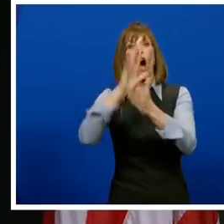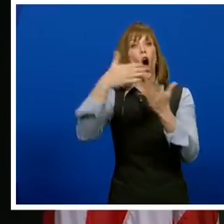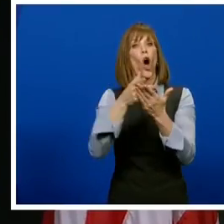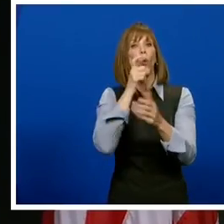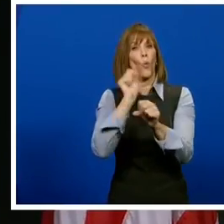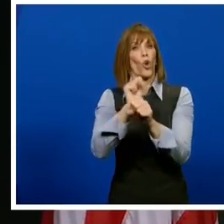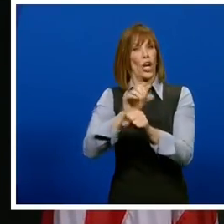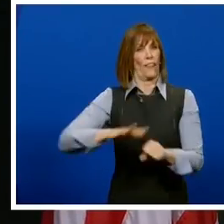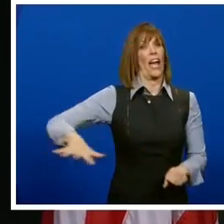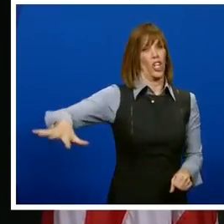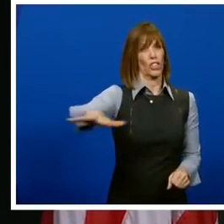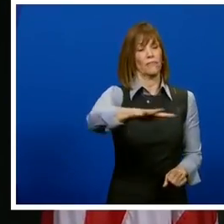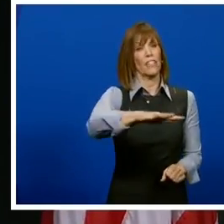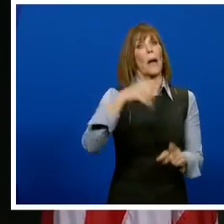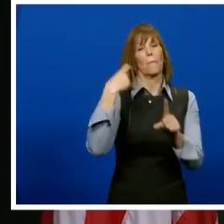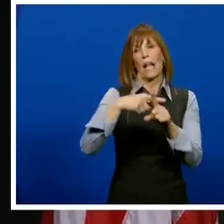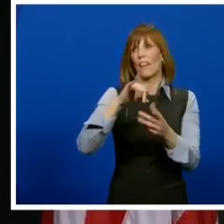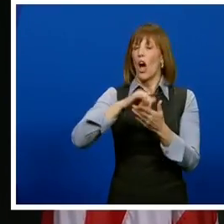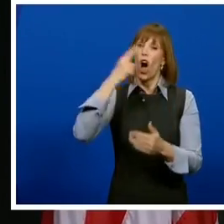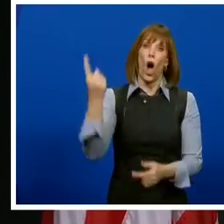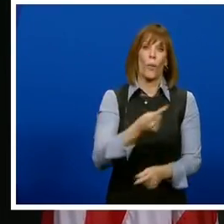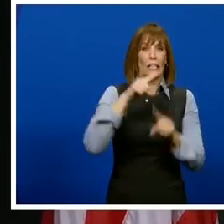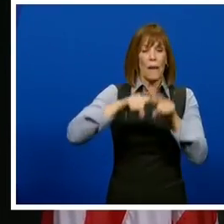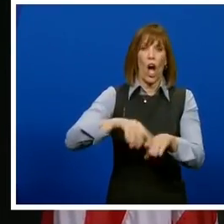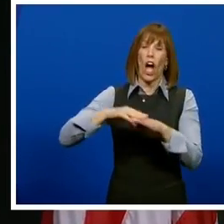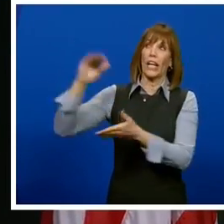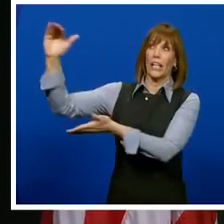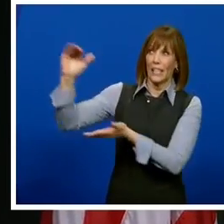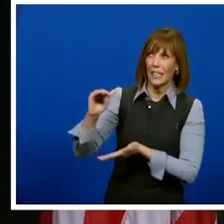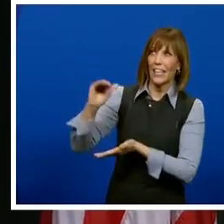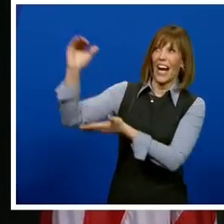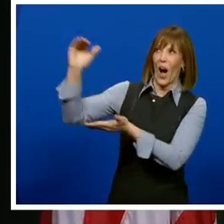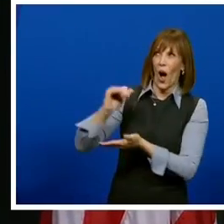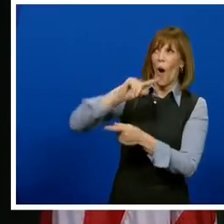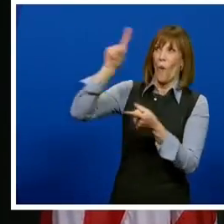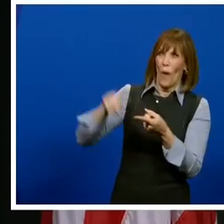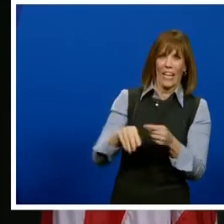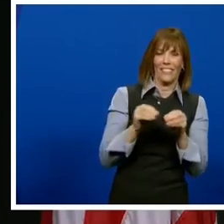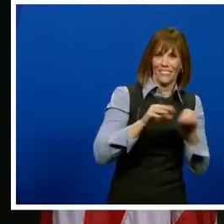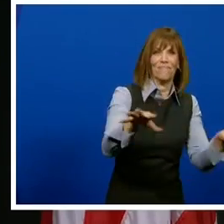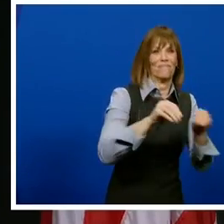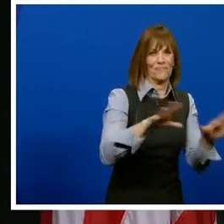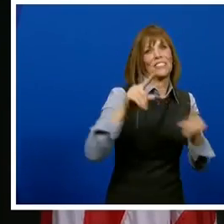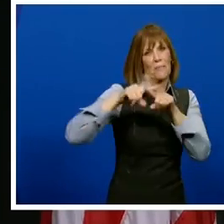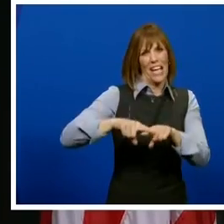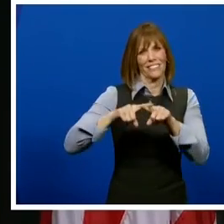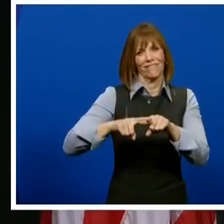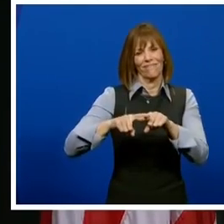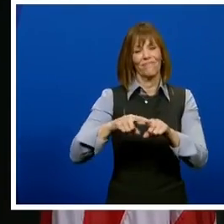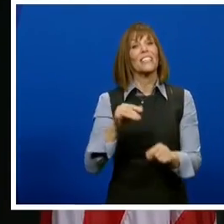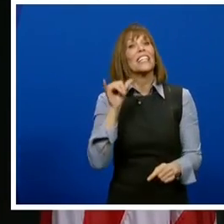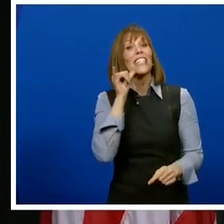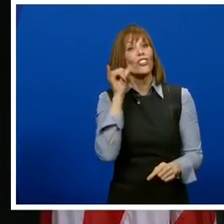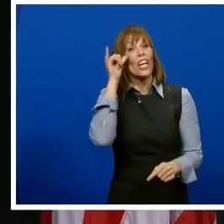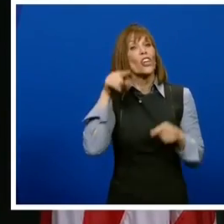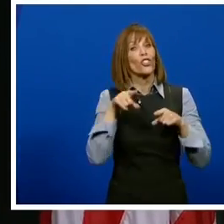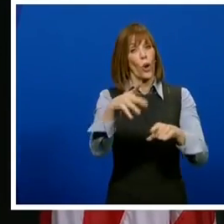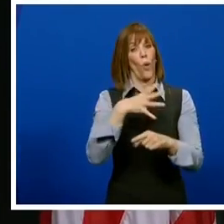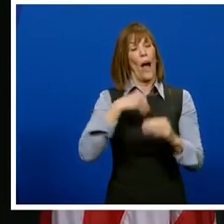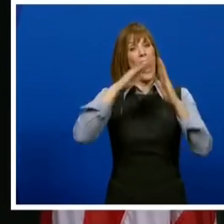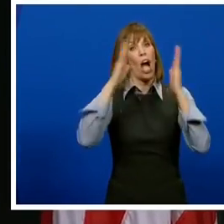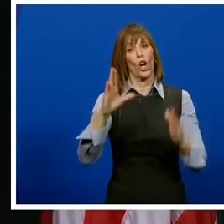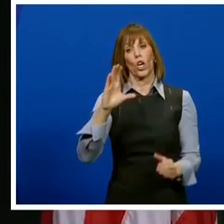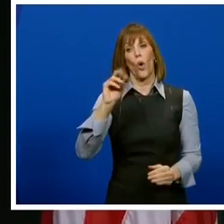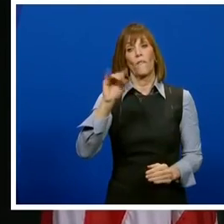population. Of course, that always depends on the vaccine allocations that we receive. Yesterday, during a White House